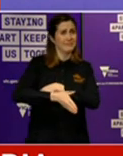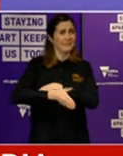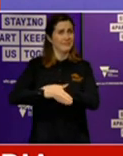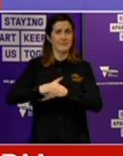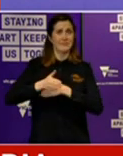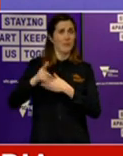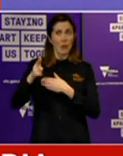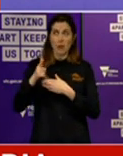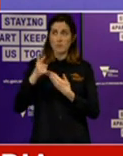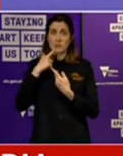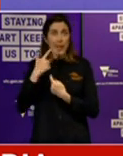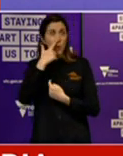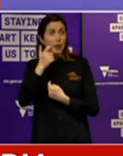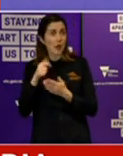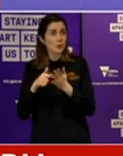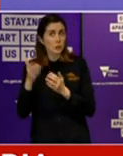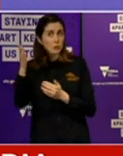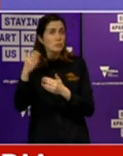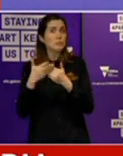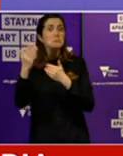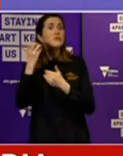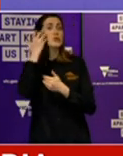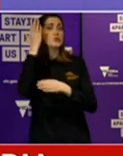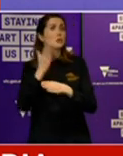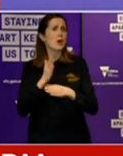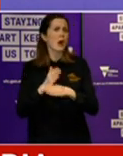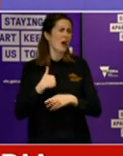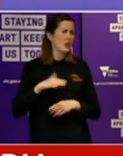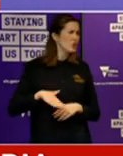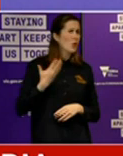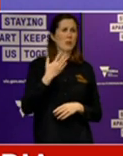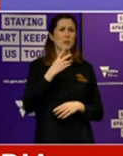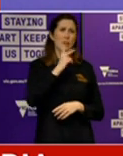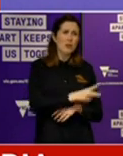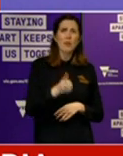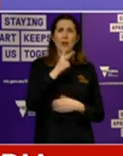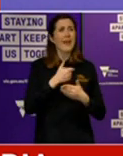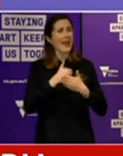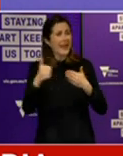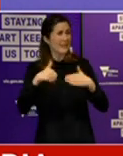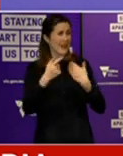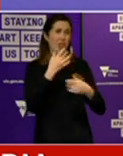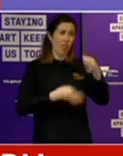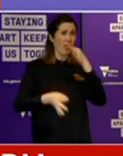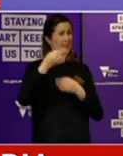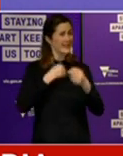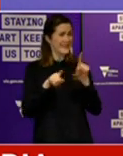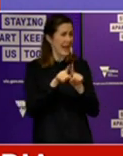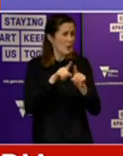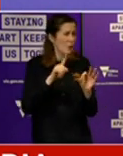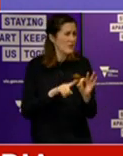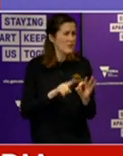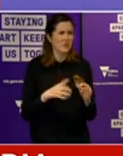propose to be trawling over this every day or three times a week or ever again. I don't think it necessarily